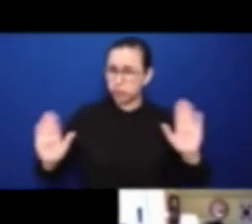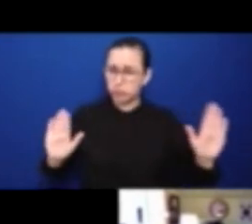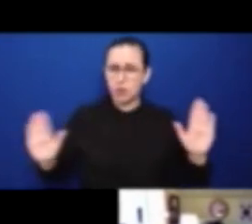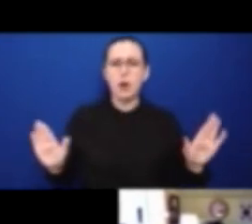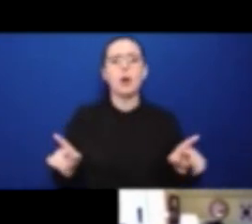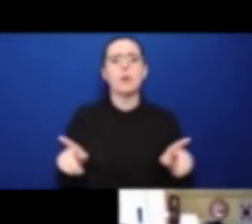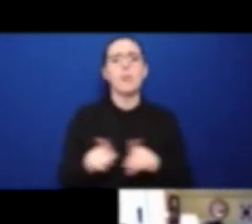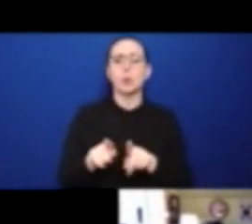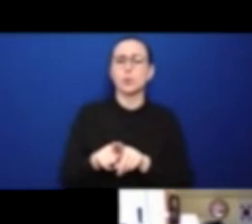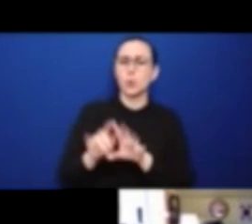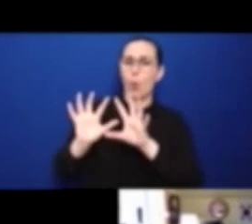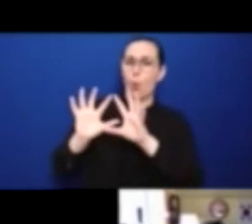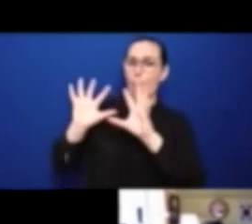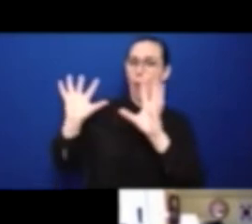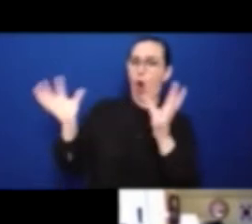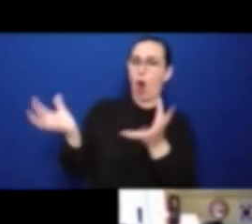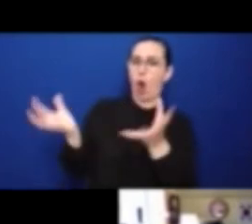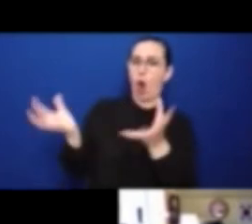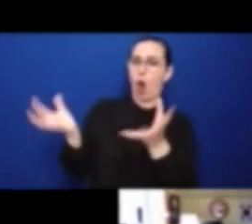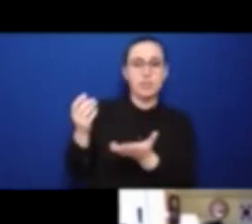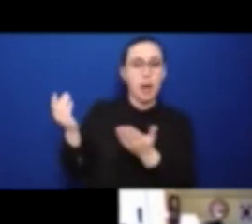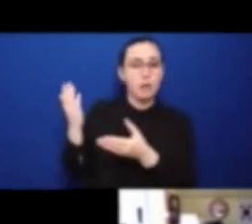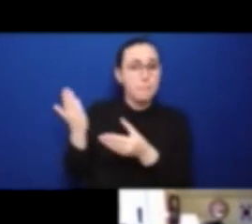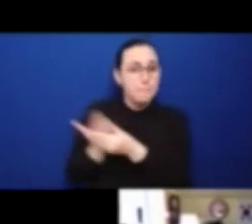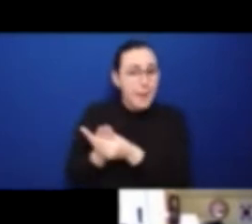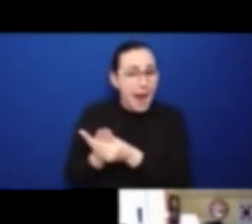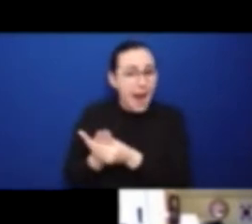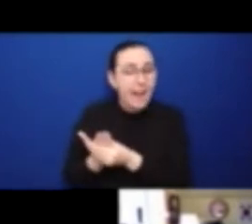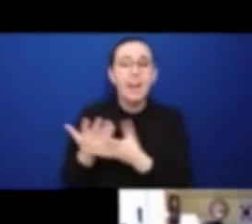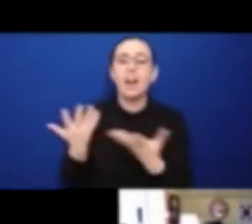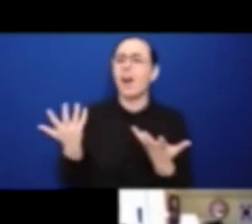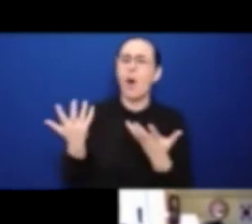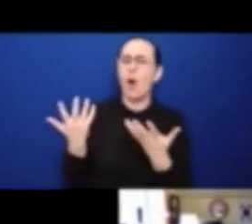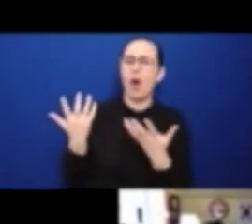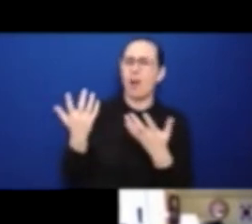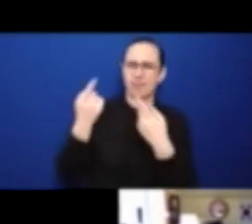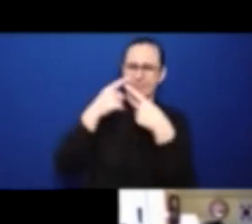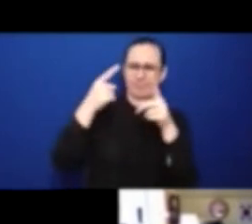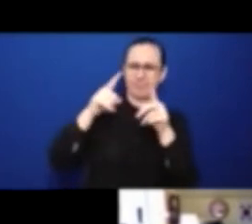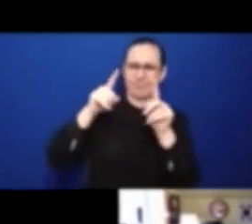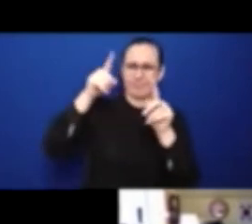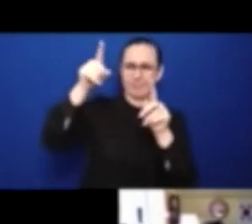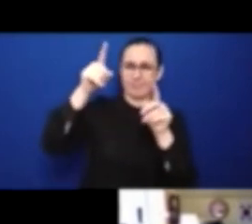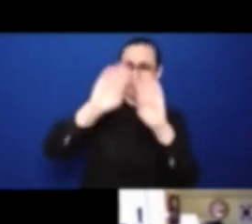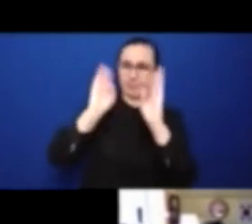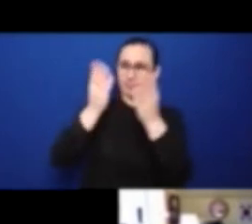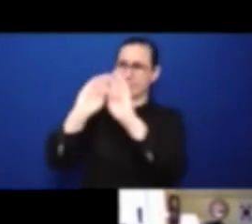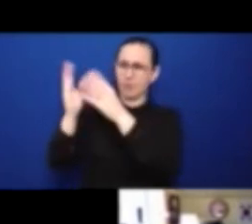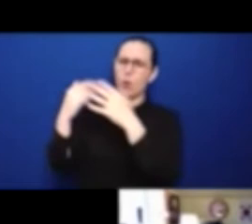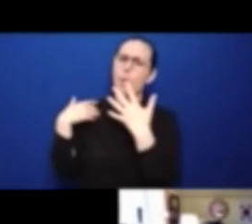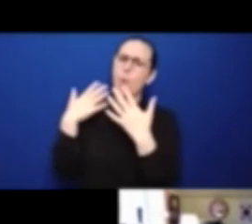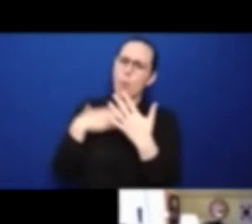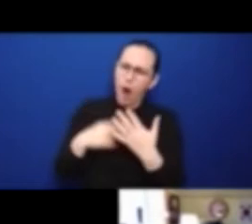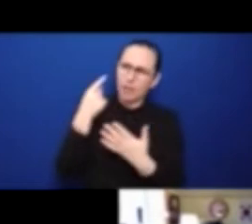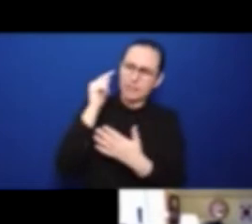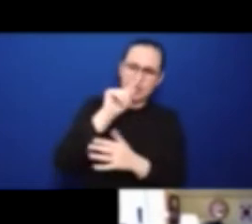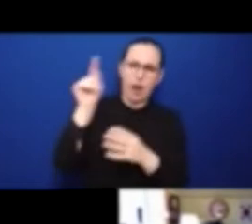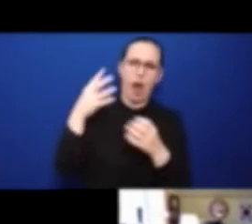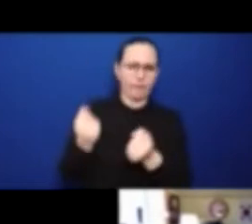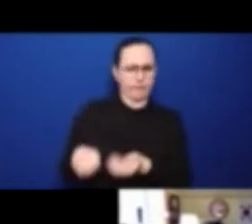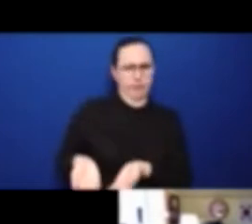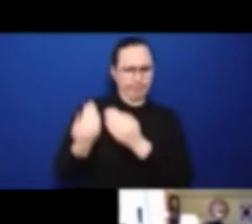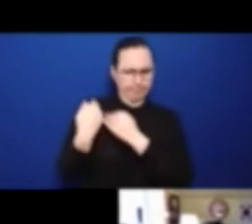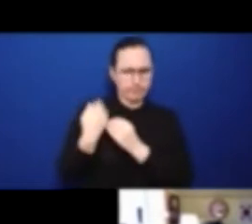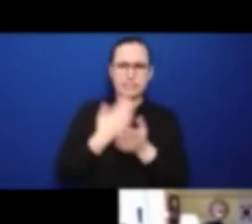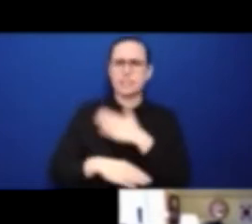disability policies, rights-based approaches to disability. And